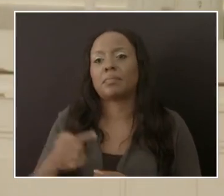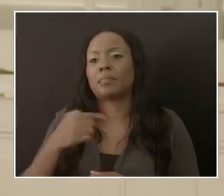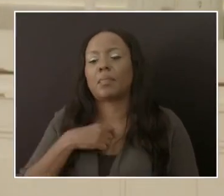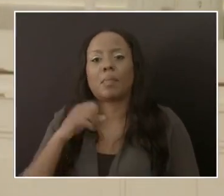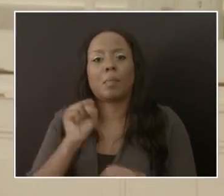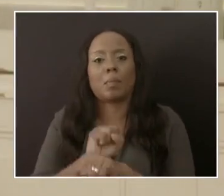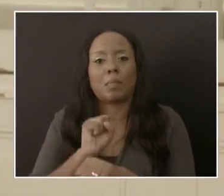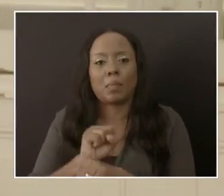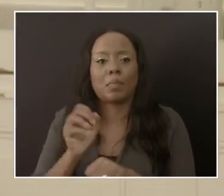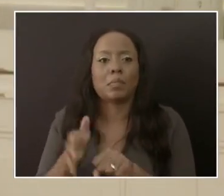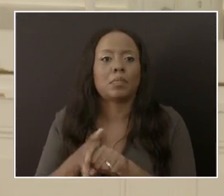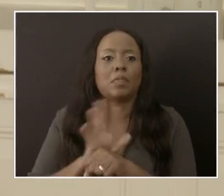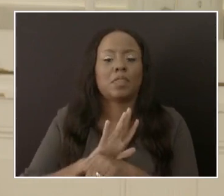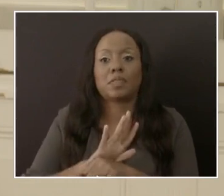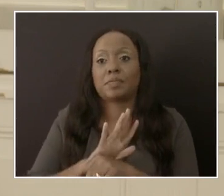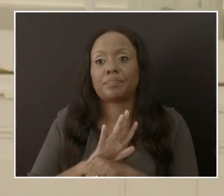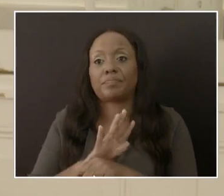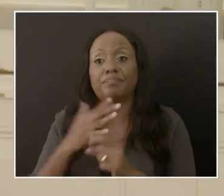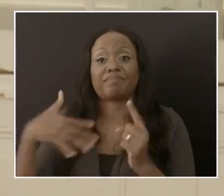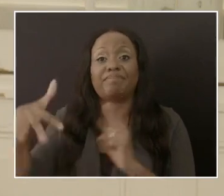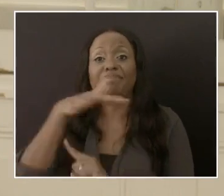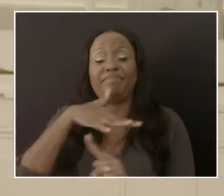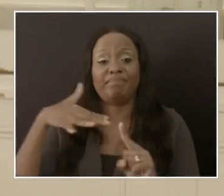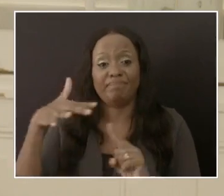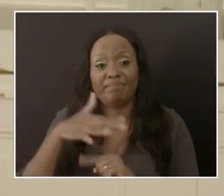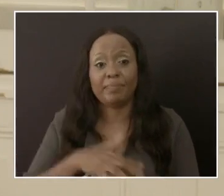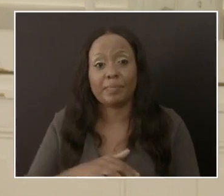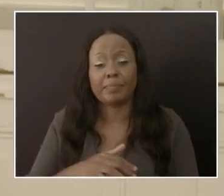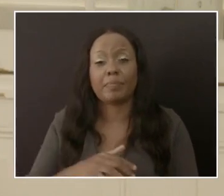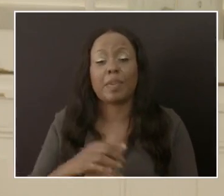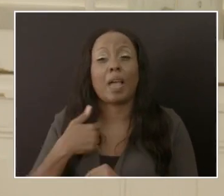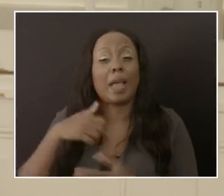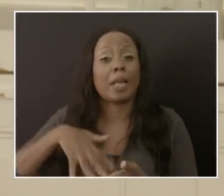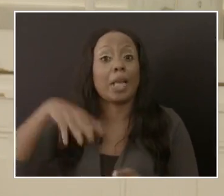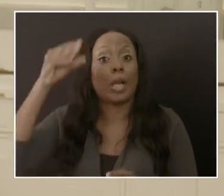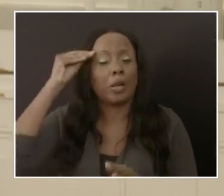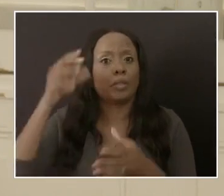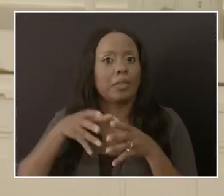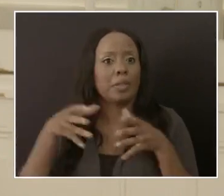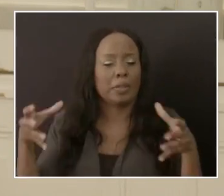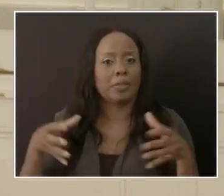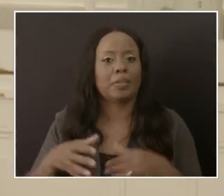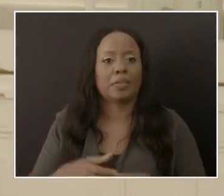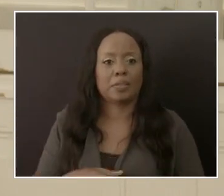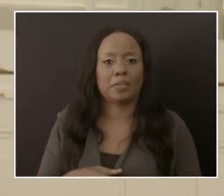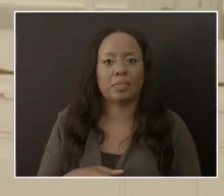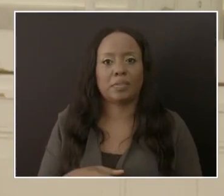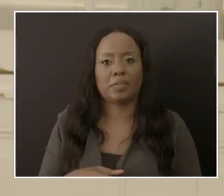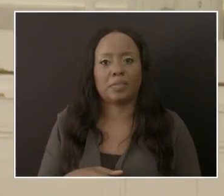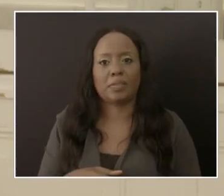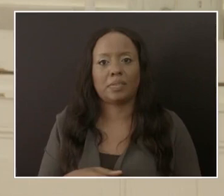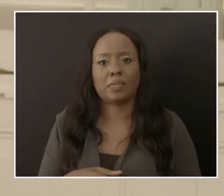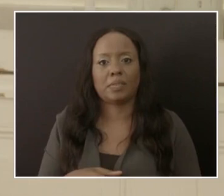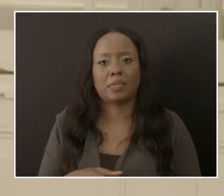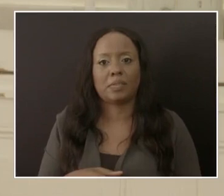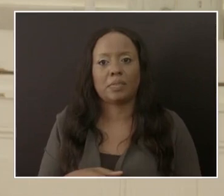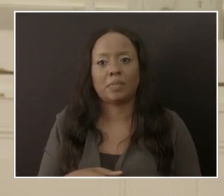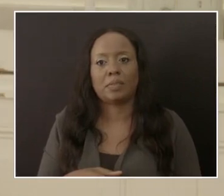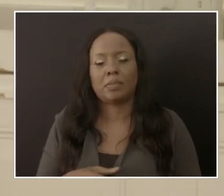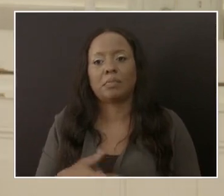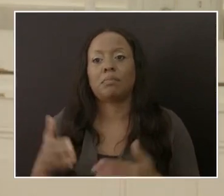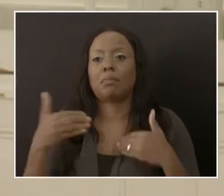and the the Ministry of Health team so many things. We have formed strong relationships with tourism.